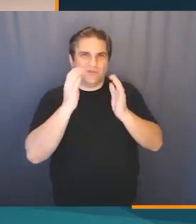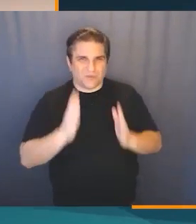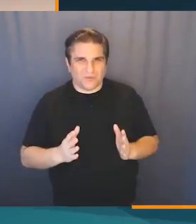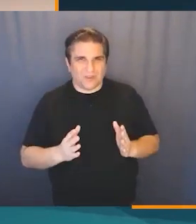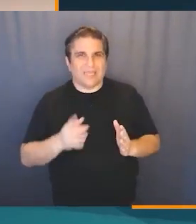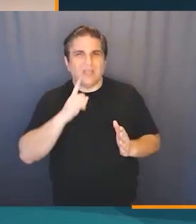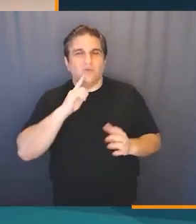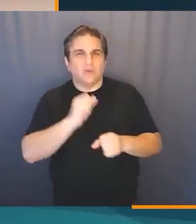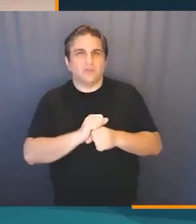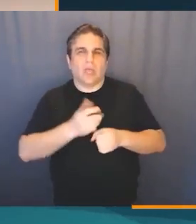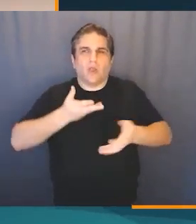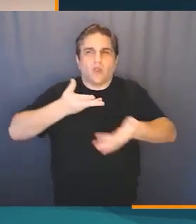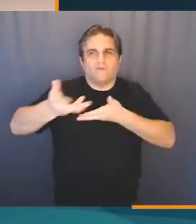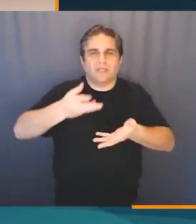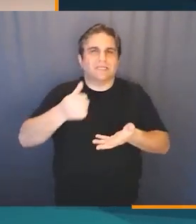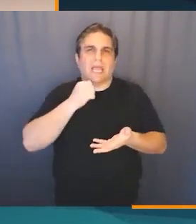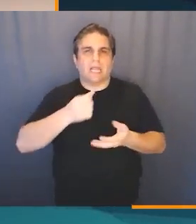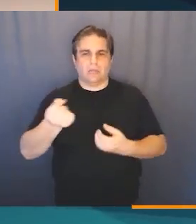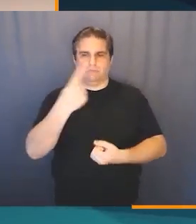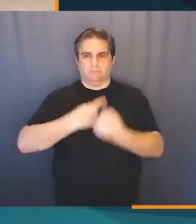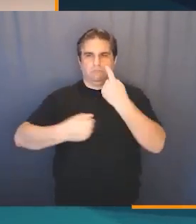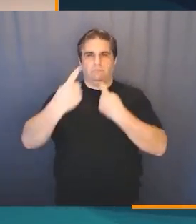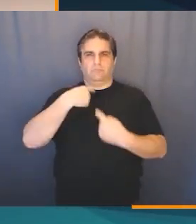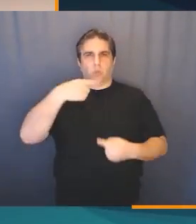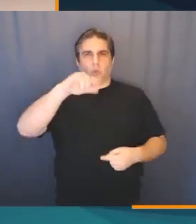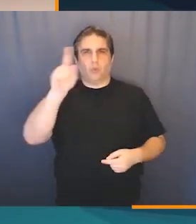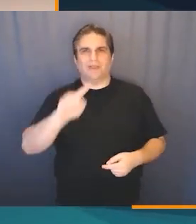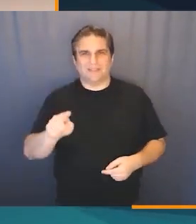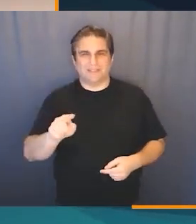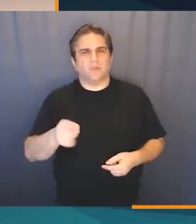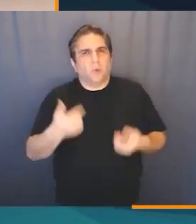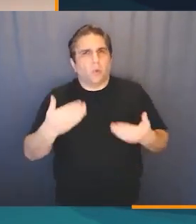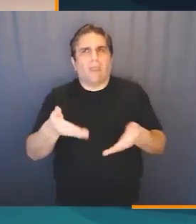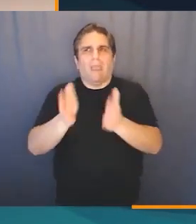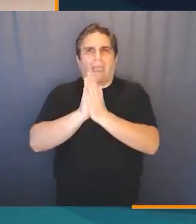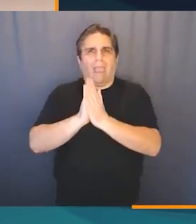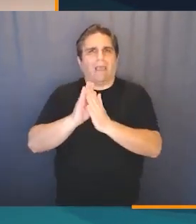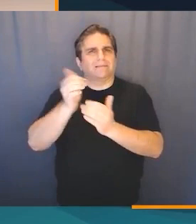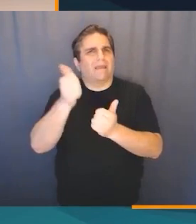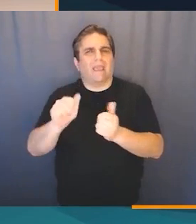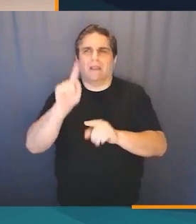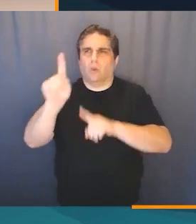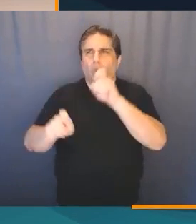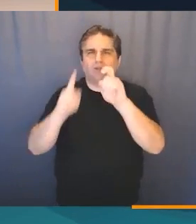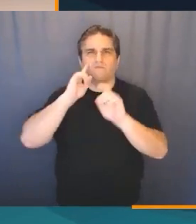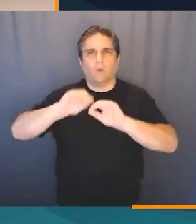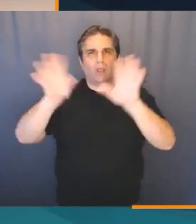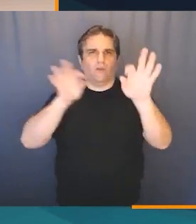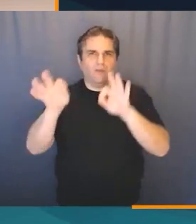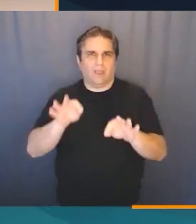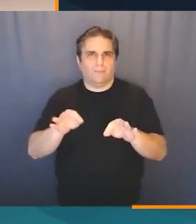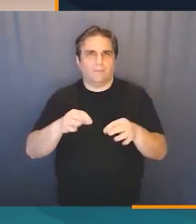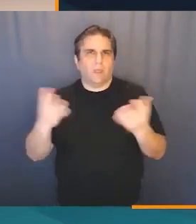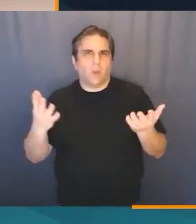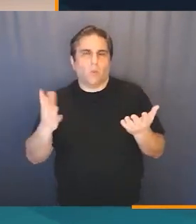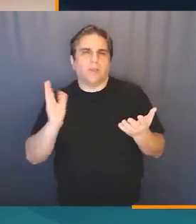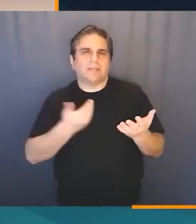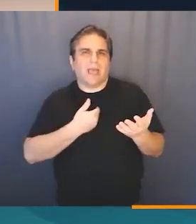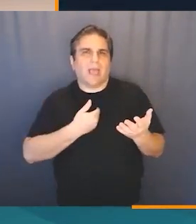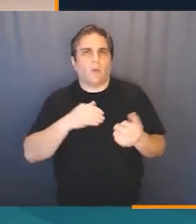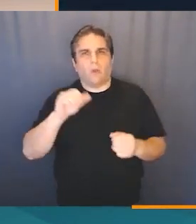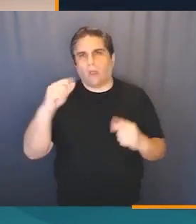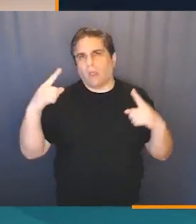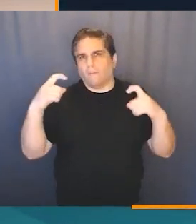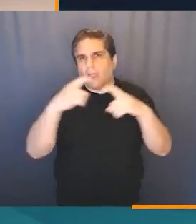interviewer. A conversation, not a pop quiz. So ask some clarifying questions such as, what is the time